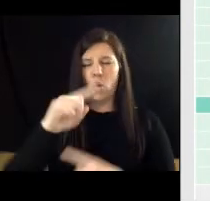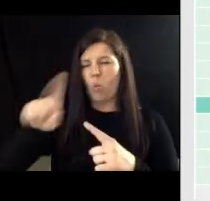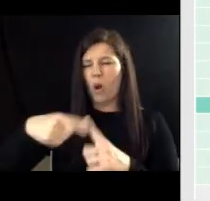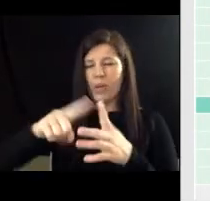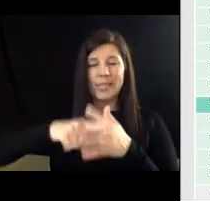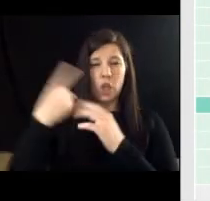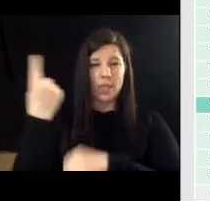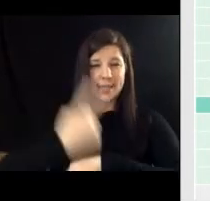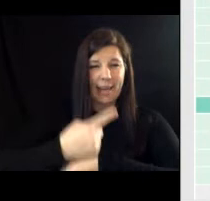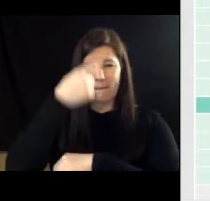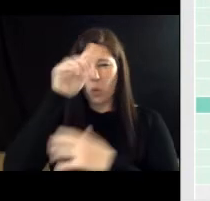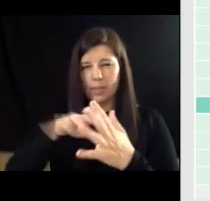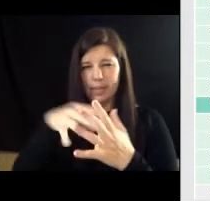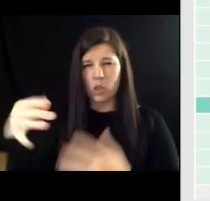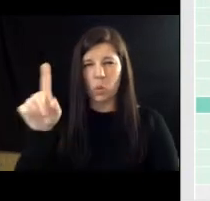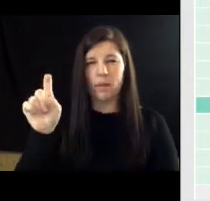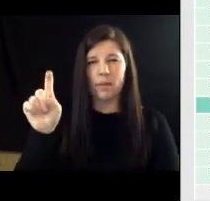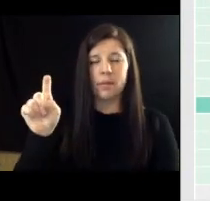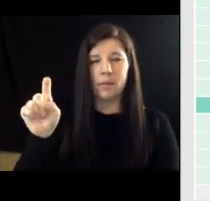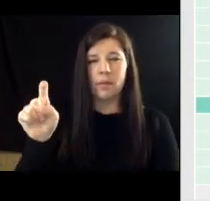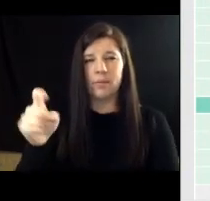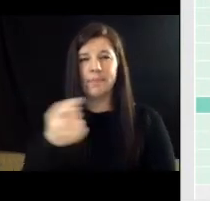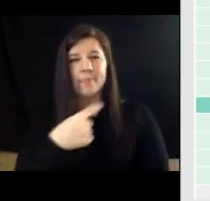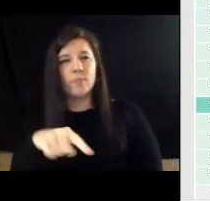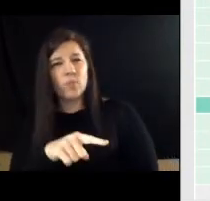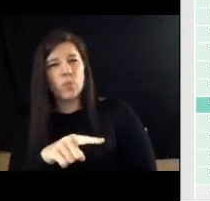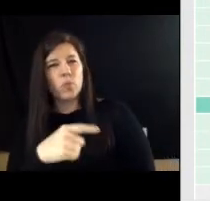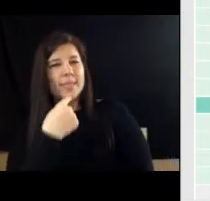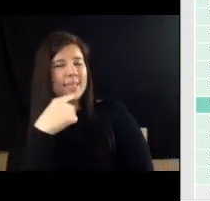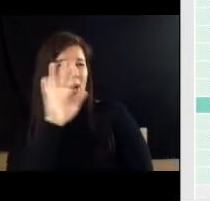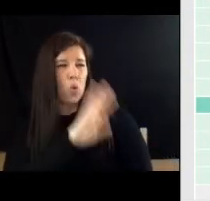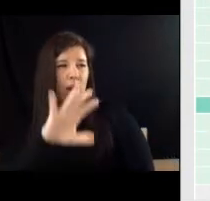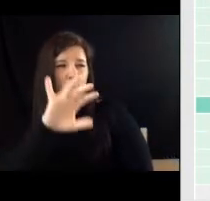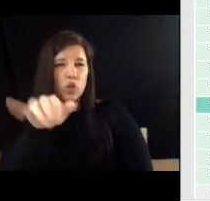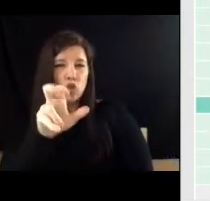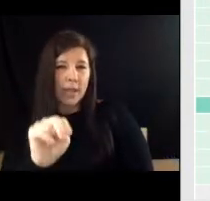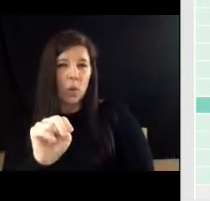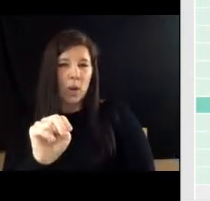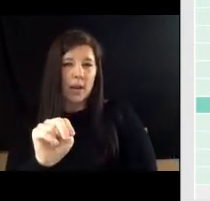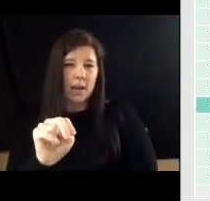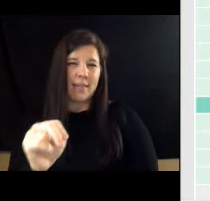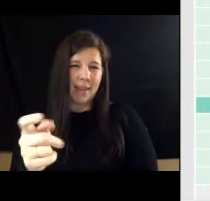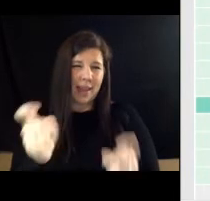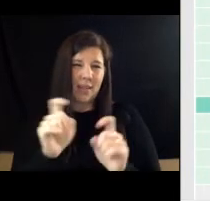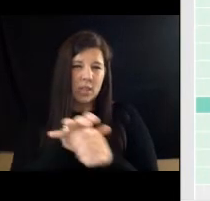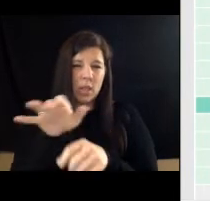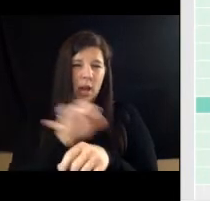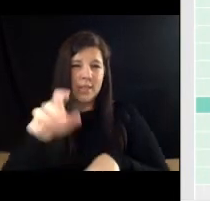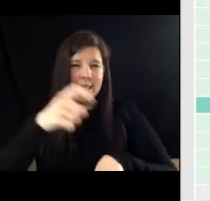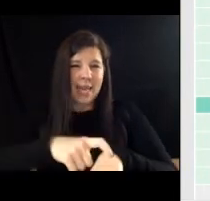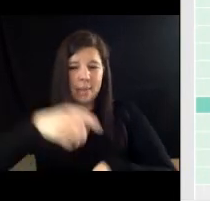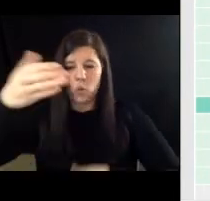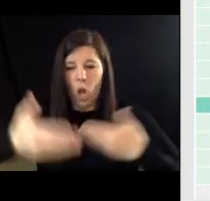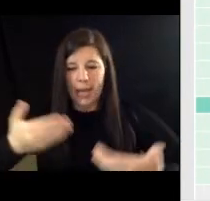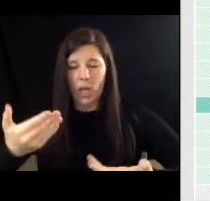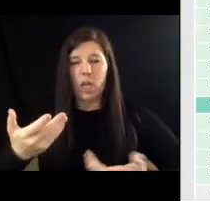schedule we we put it around january because that allows us to hire everybody get them oriented to the department